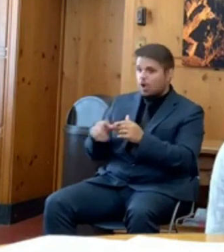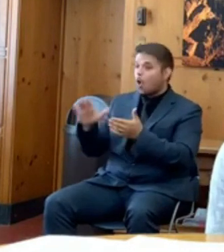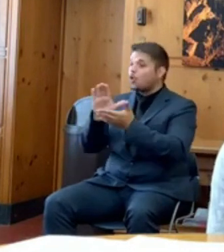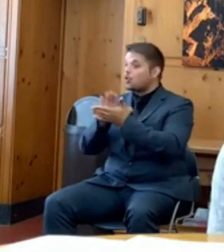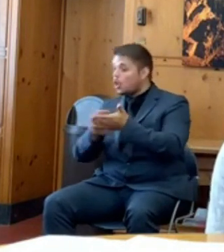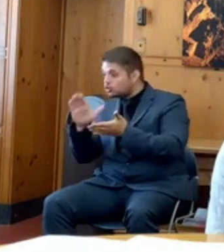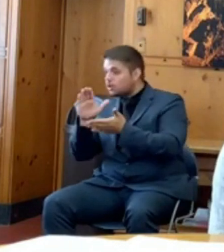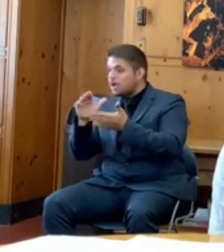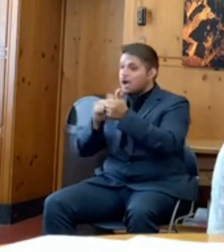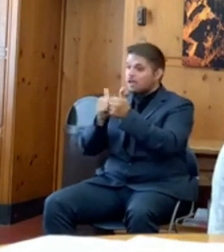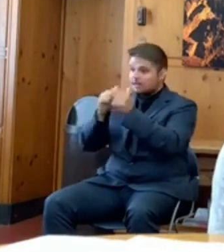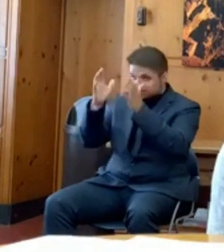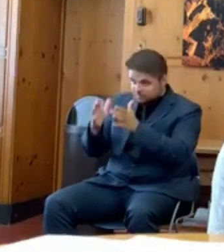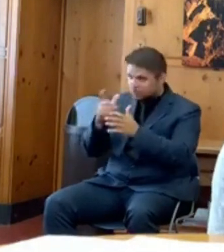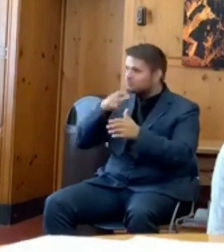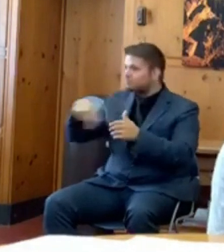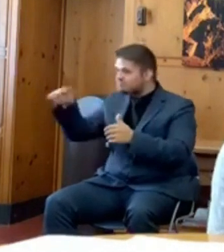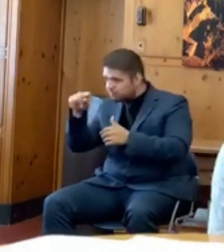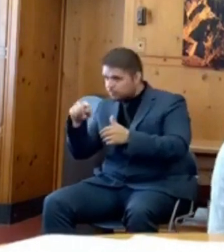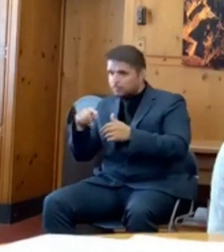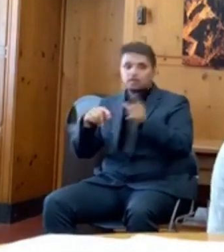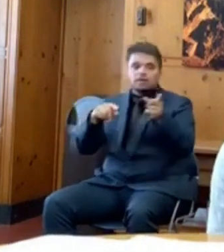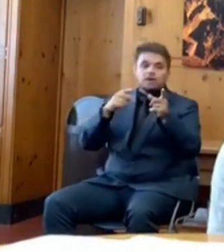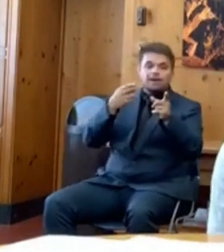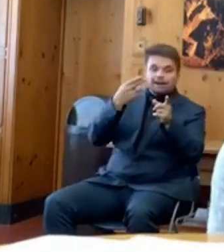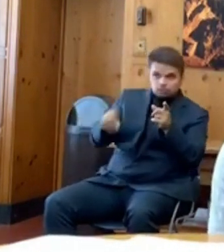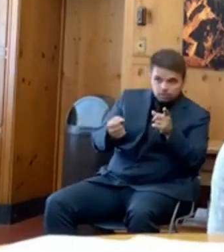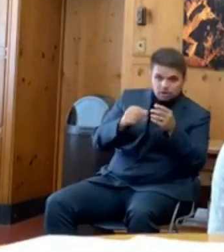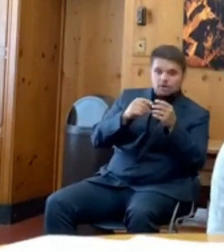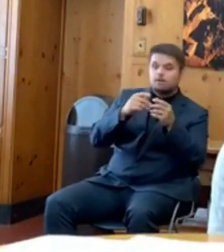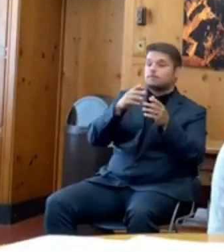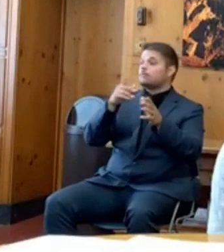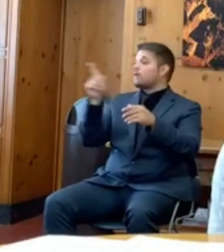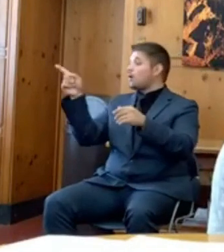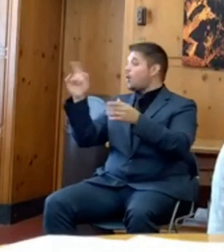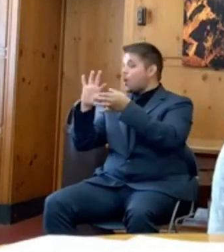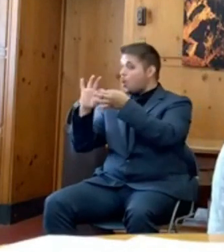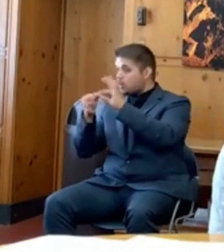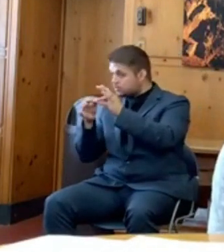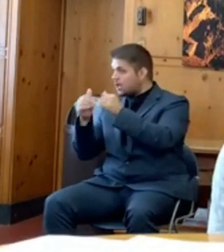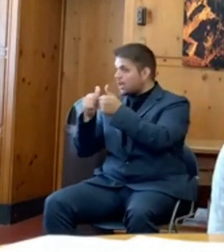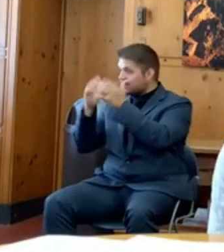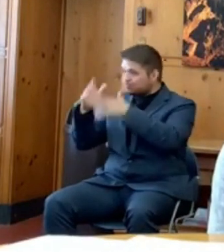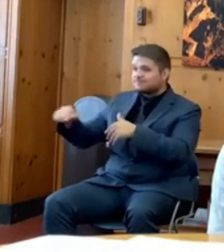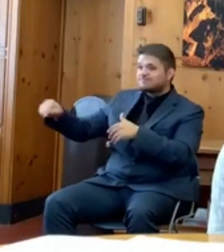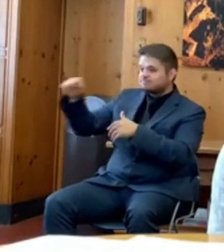for our Olympic athletes. This is a really challenging year and my heart goes out to all of them.